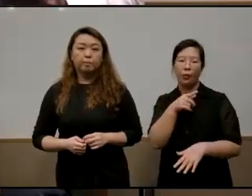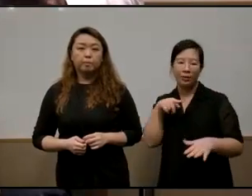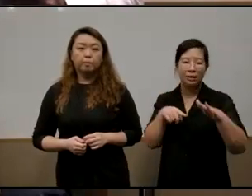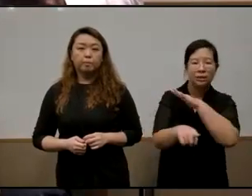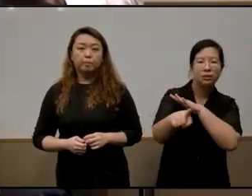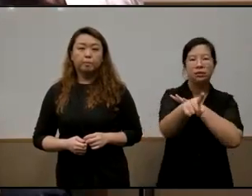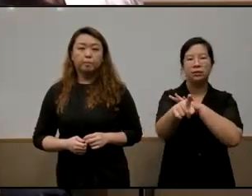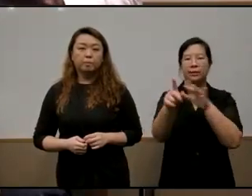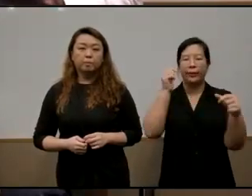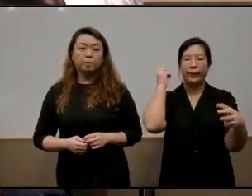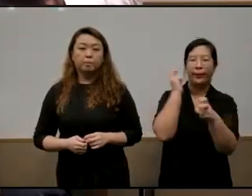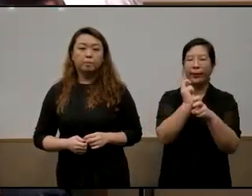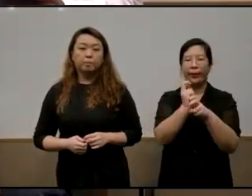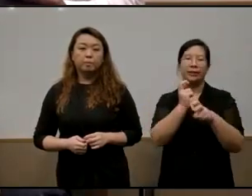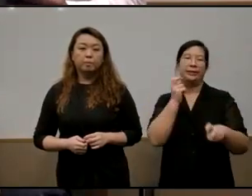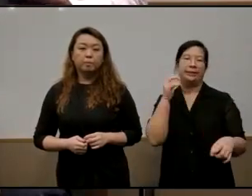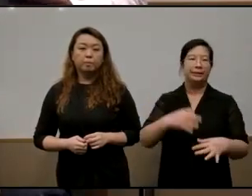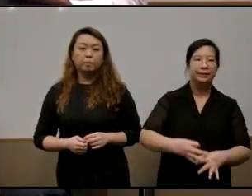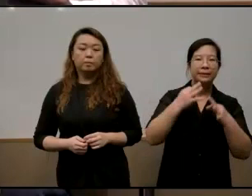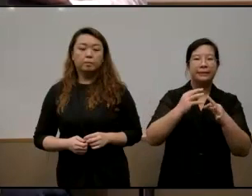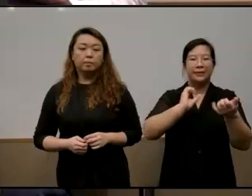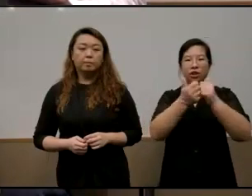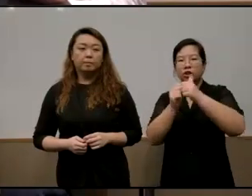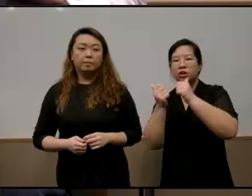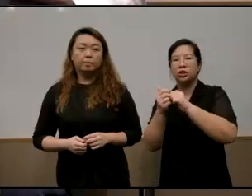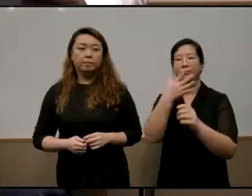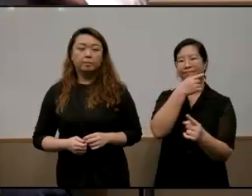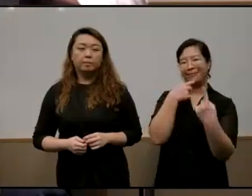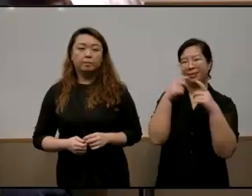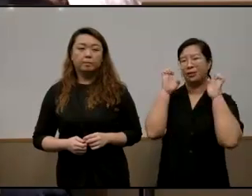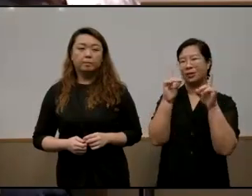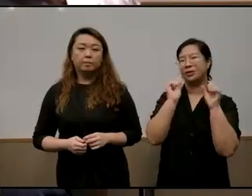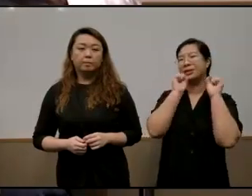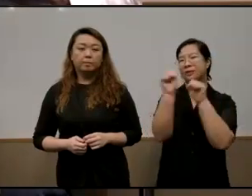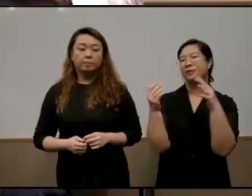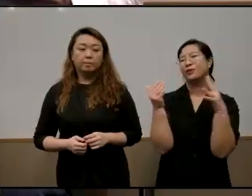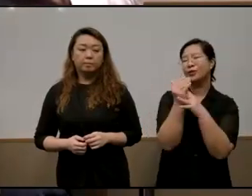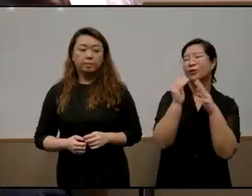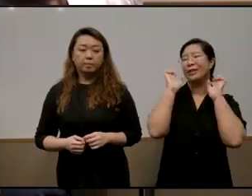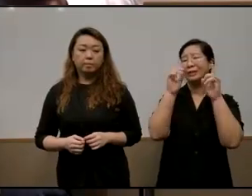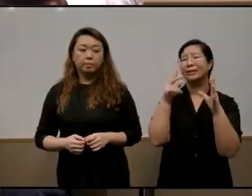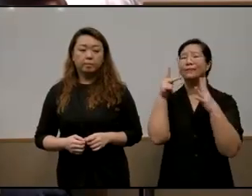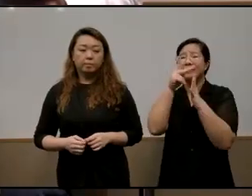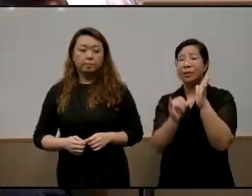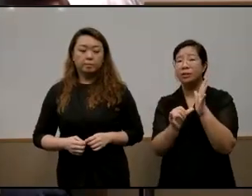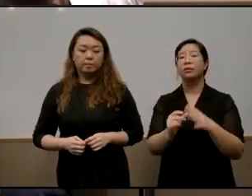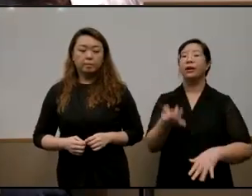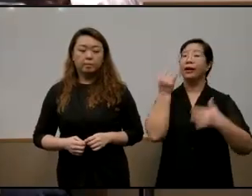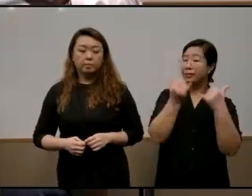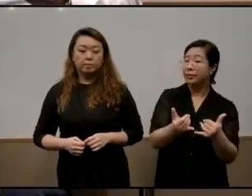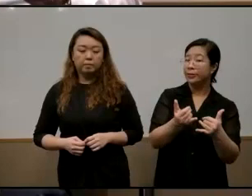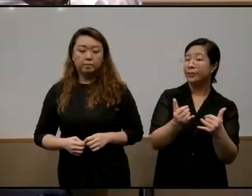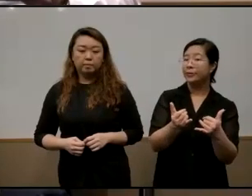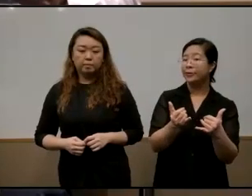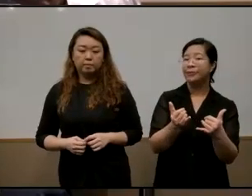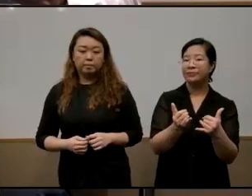the difficult life trajectories and education systems through education policies now the passing of